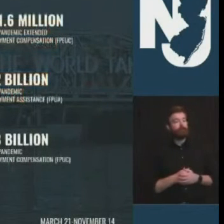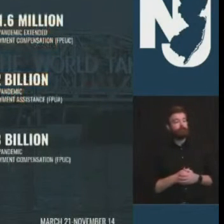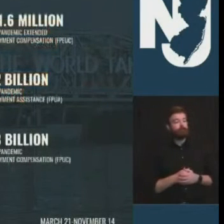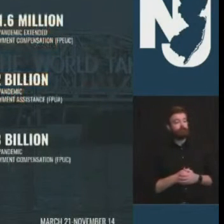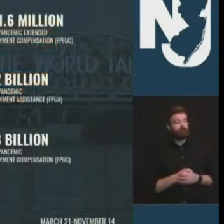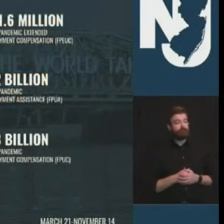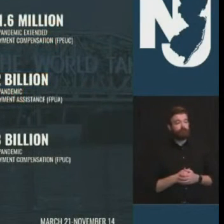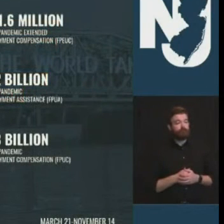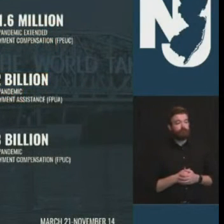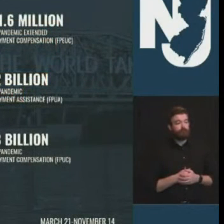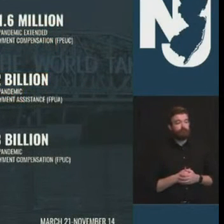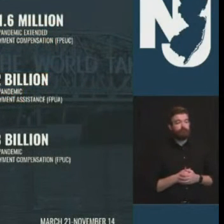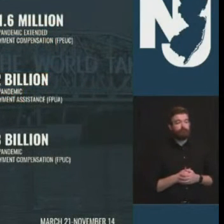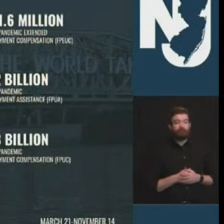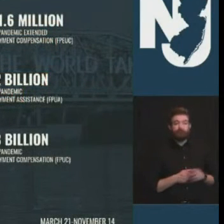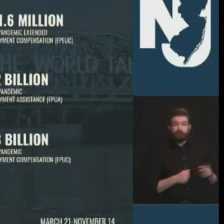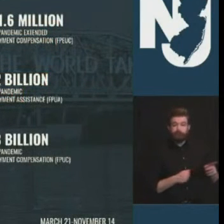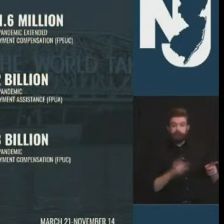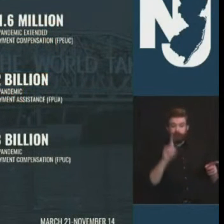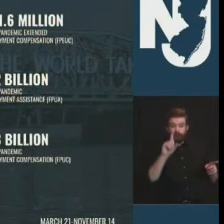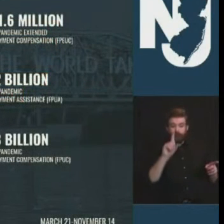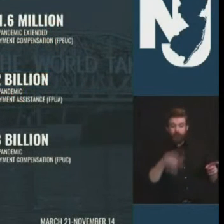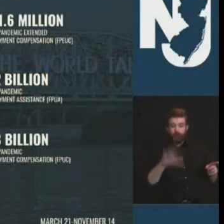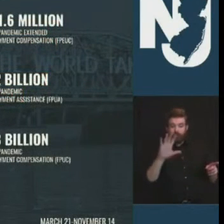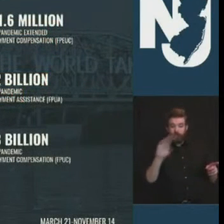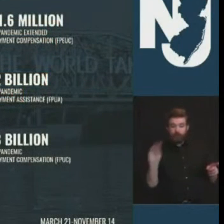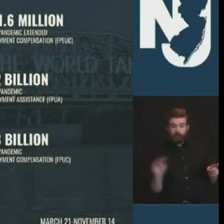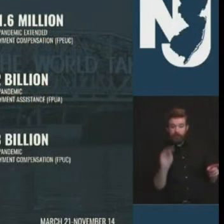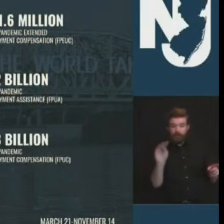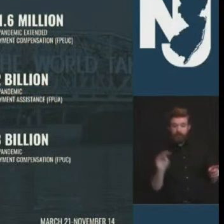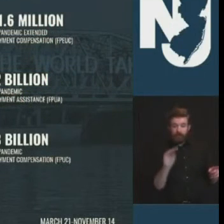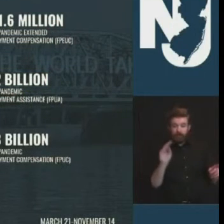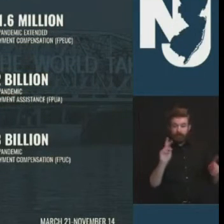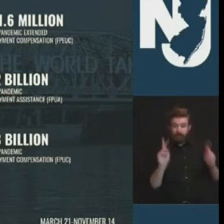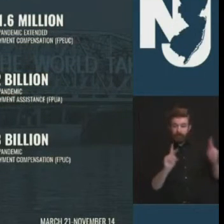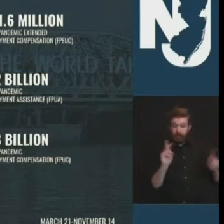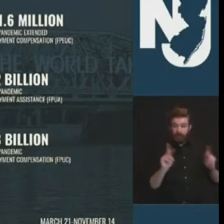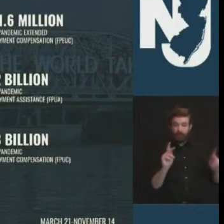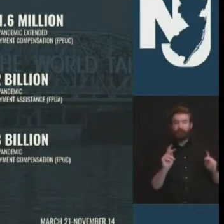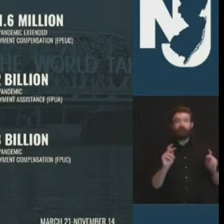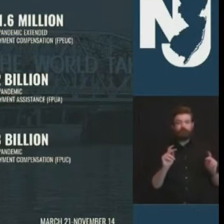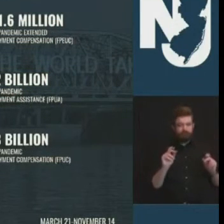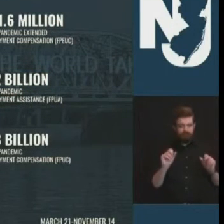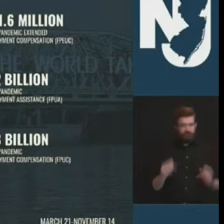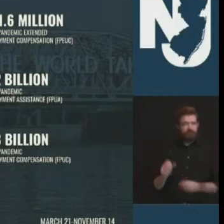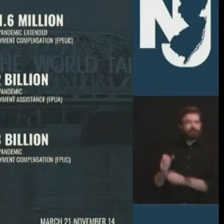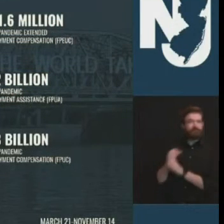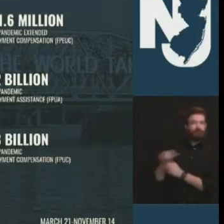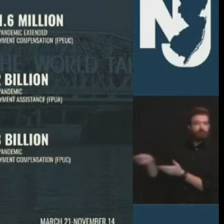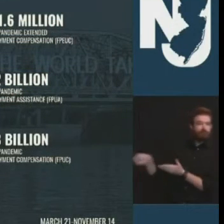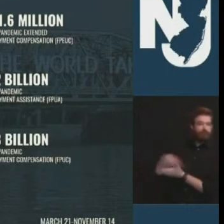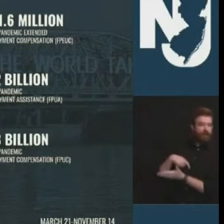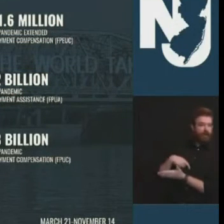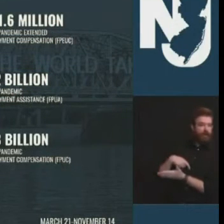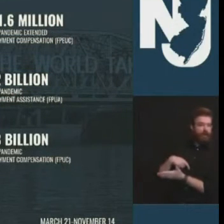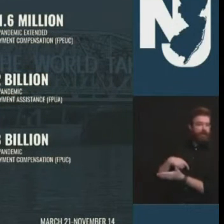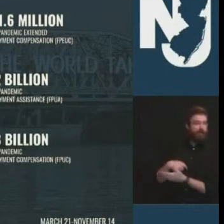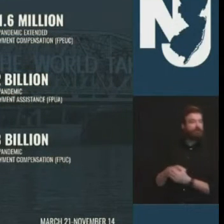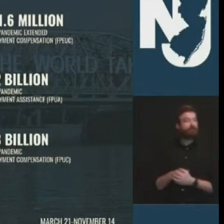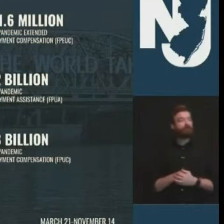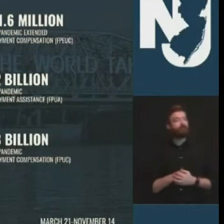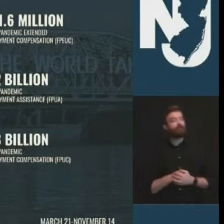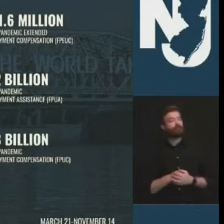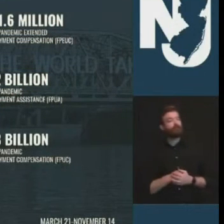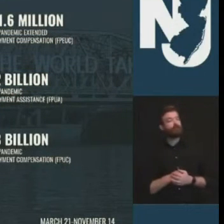a total of 19 billion in combined state and federal benefits has flowed to them and their families